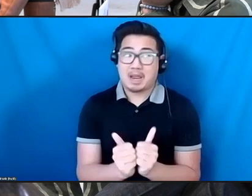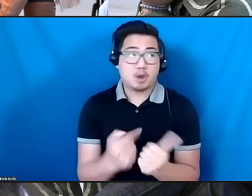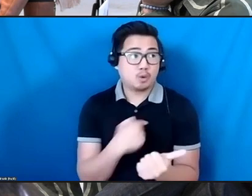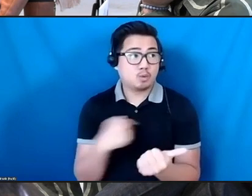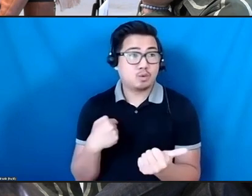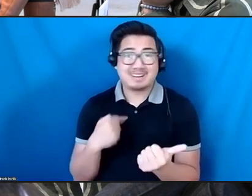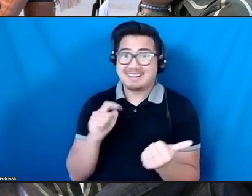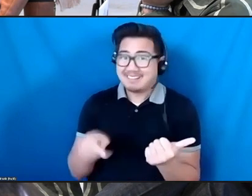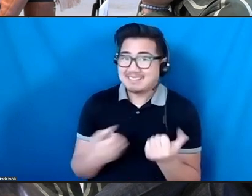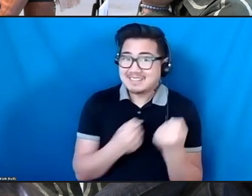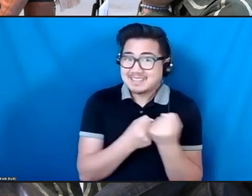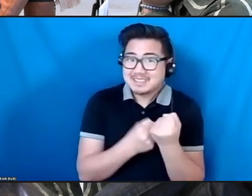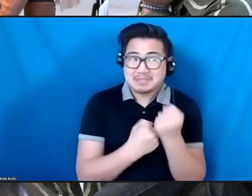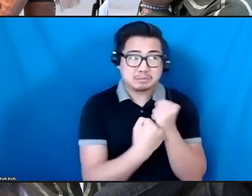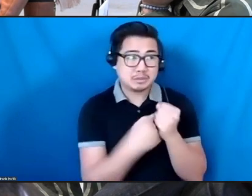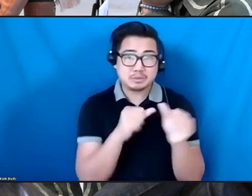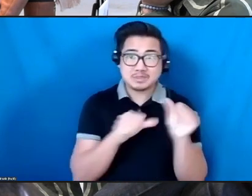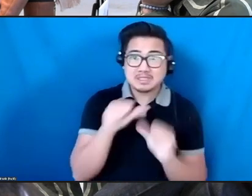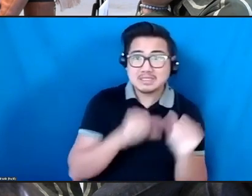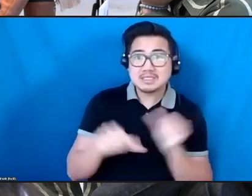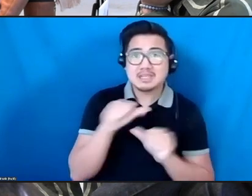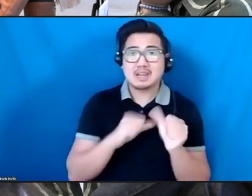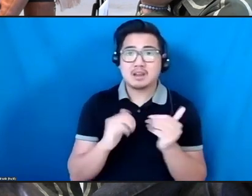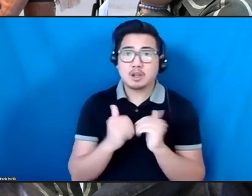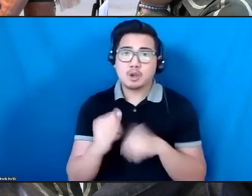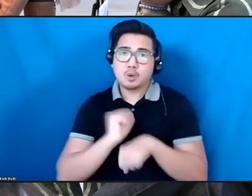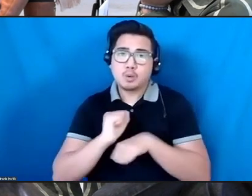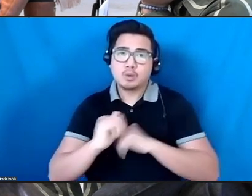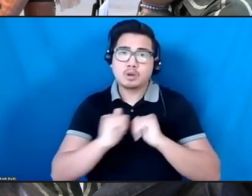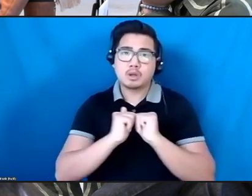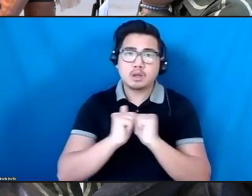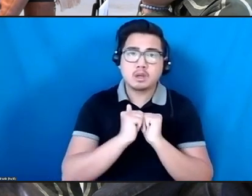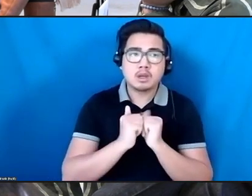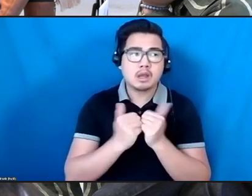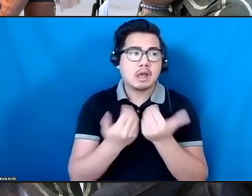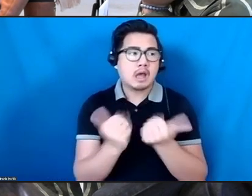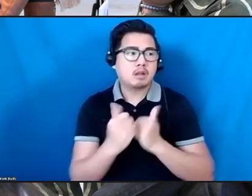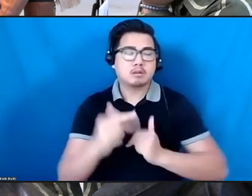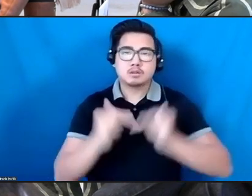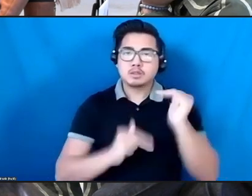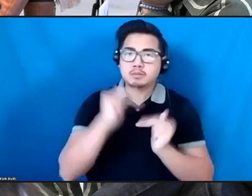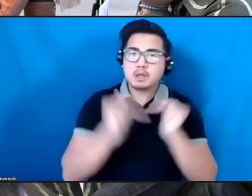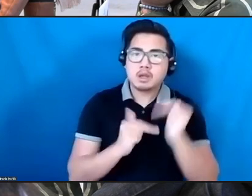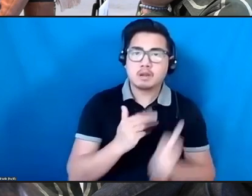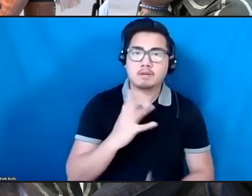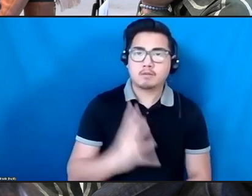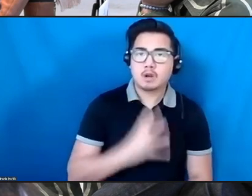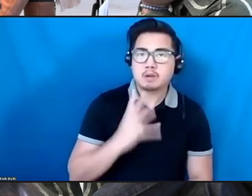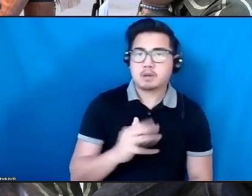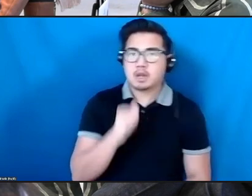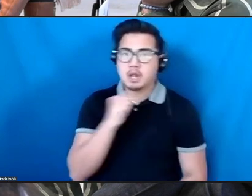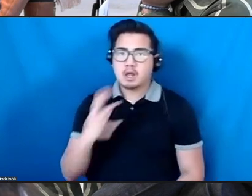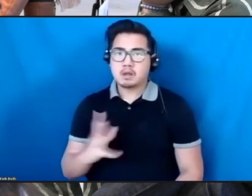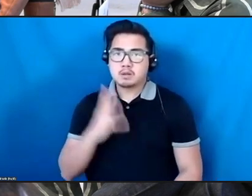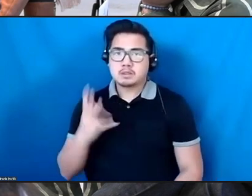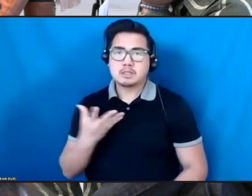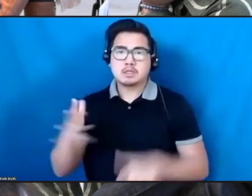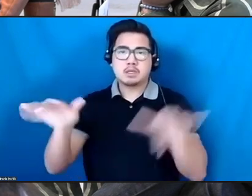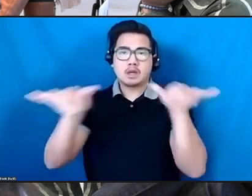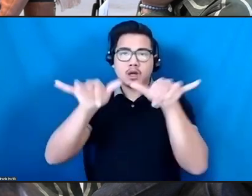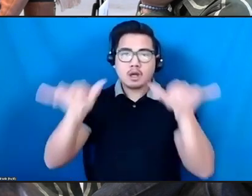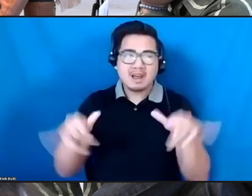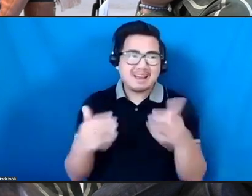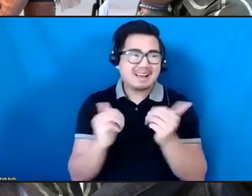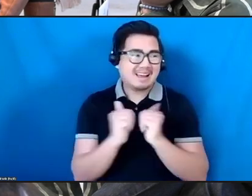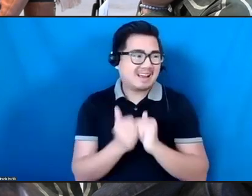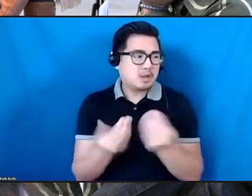with each other collaboratively and build both informal and formal systems of support and resource redistribution and exchange are